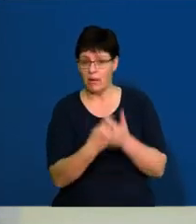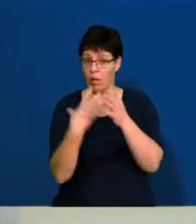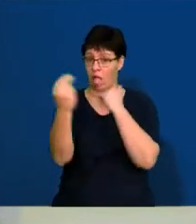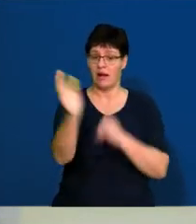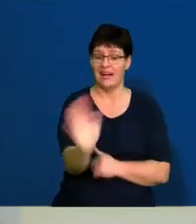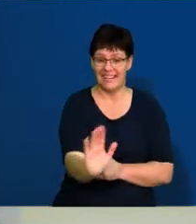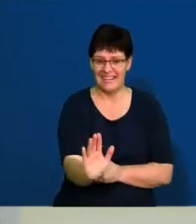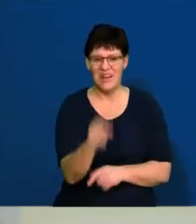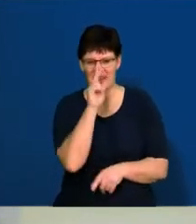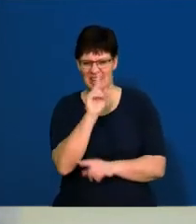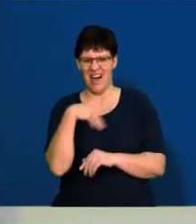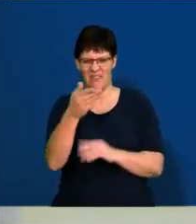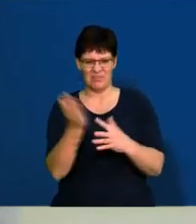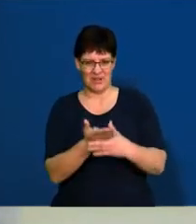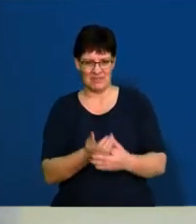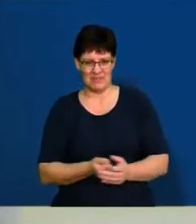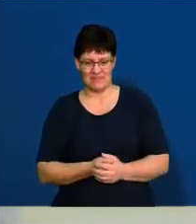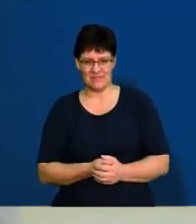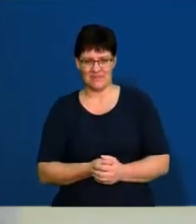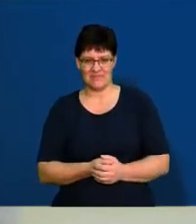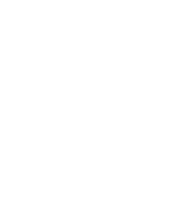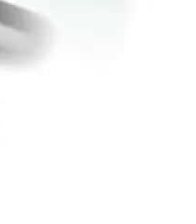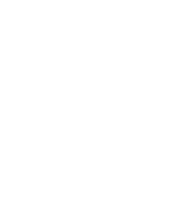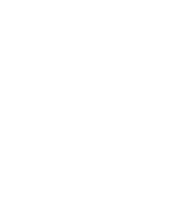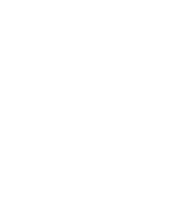but don't go anywhere. We'll see you straight after this.